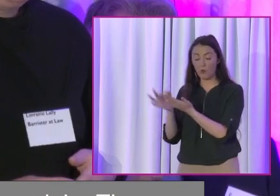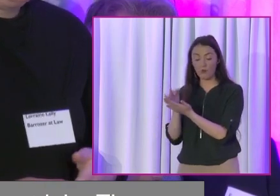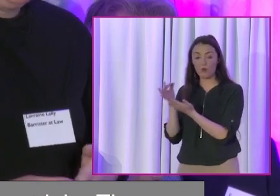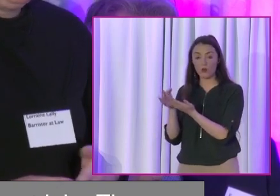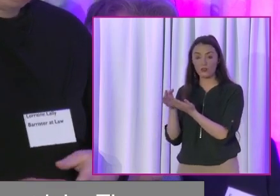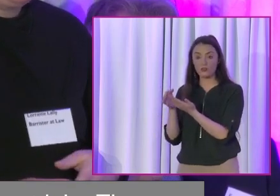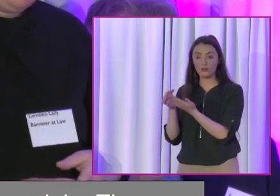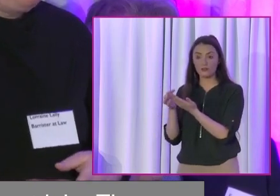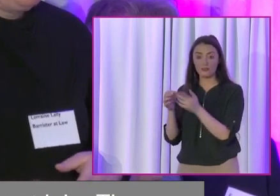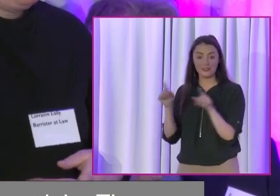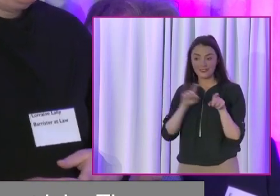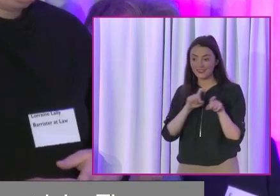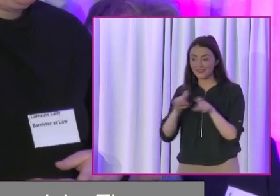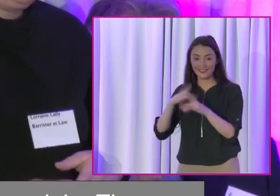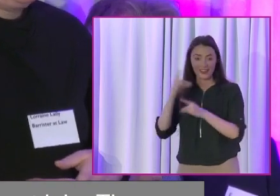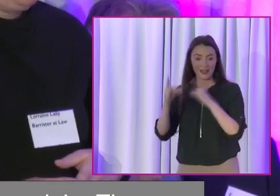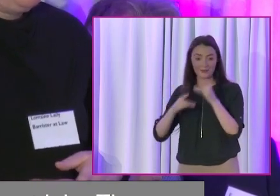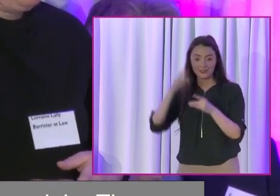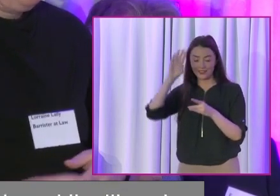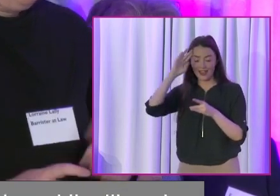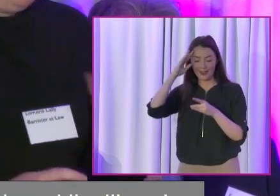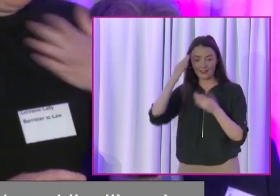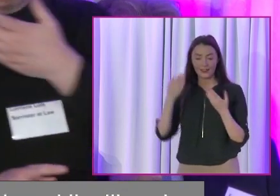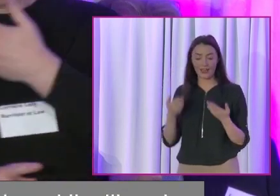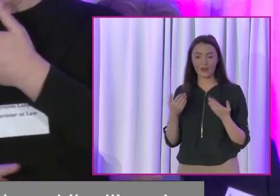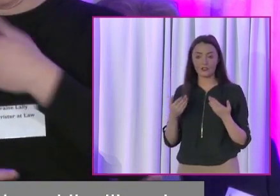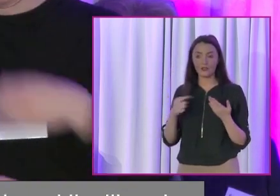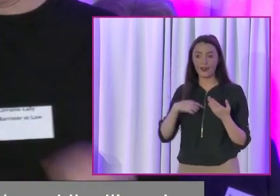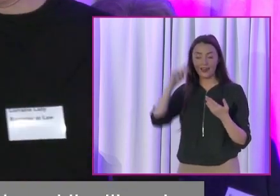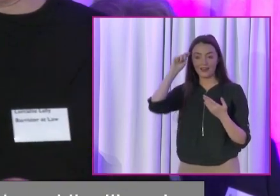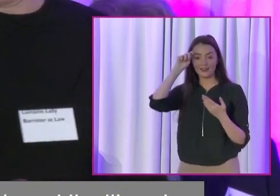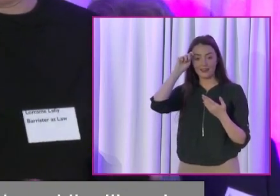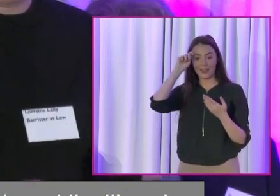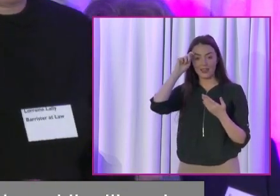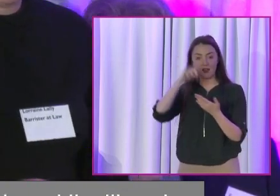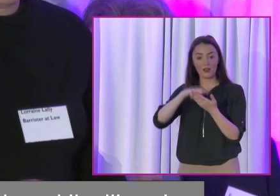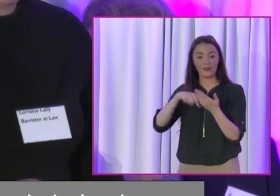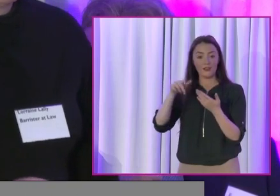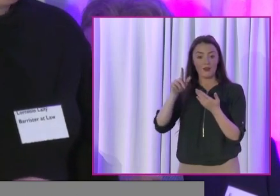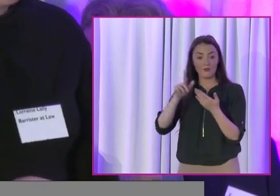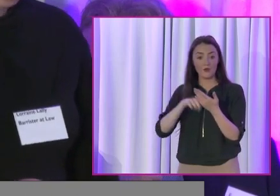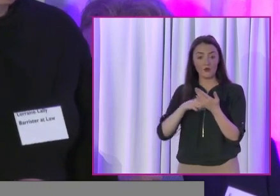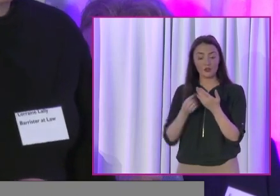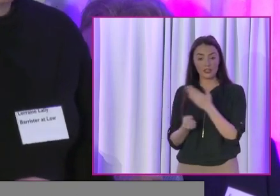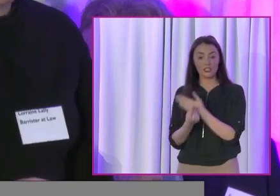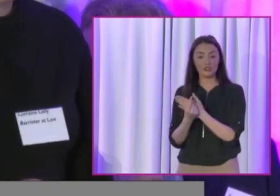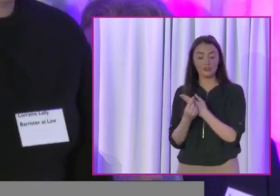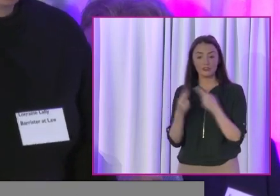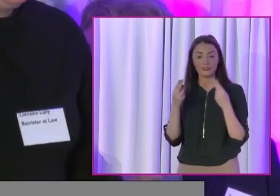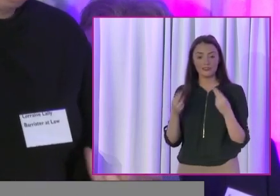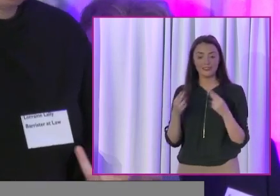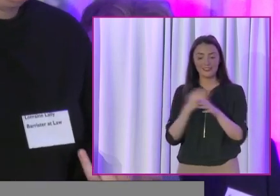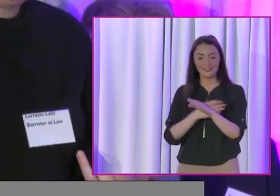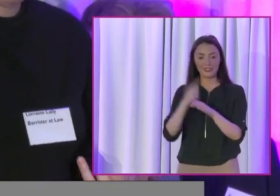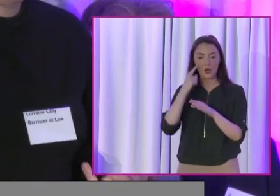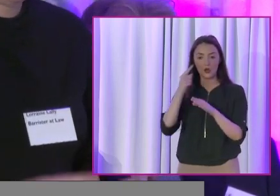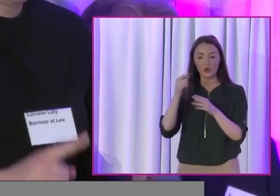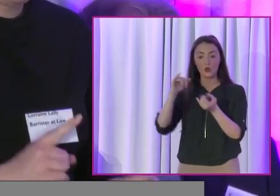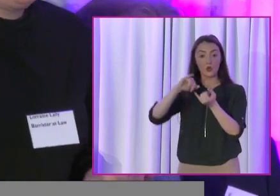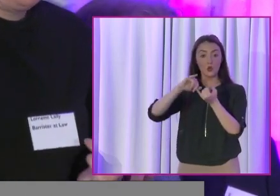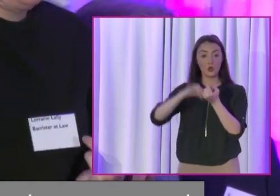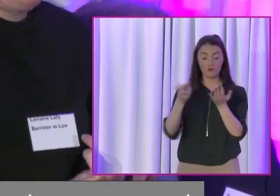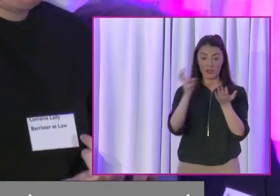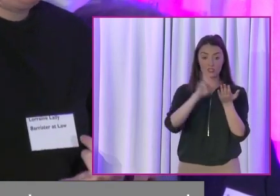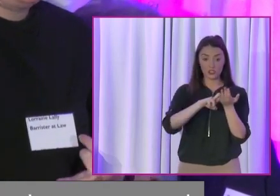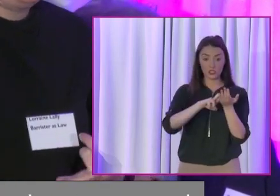we do still have this happening in Ireland today. So I think when it comes to the whole voter reform issues, we need to start looking at who is registered,